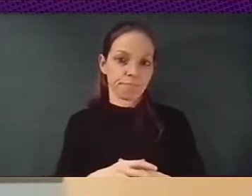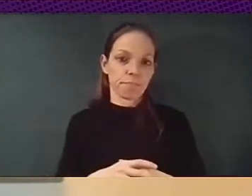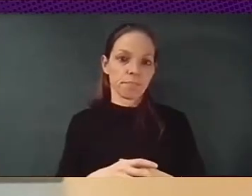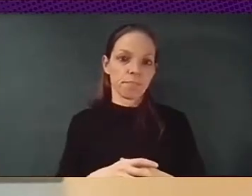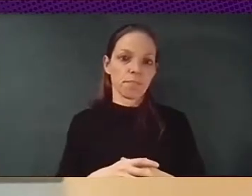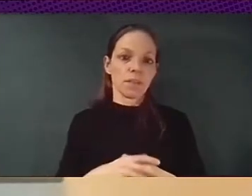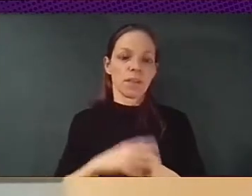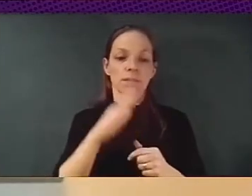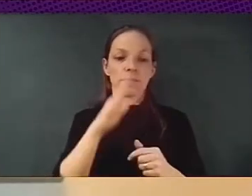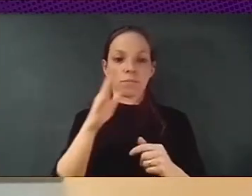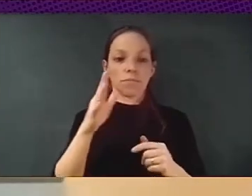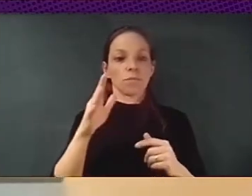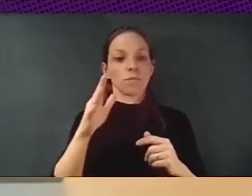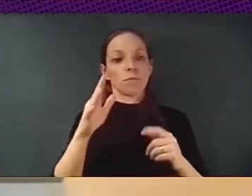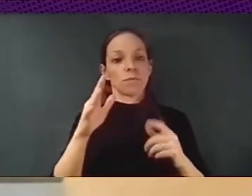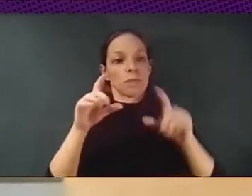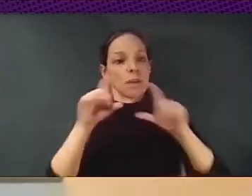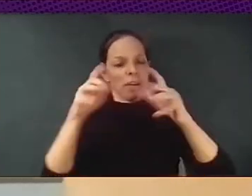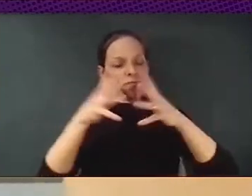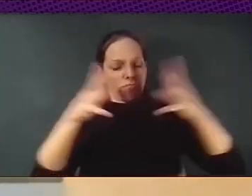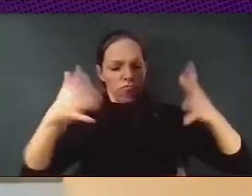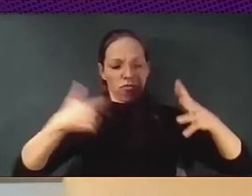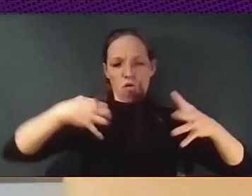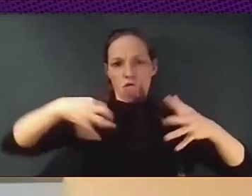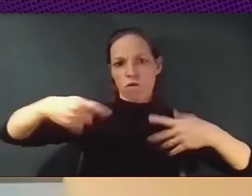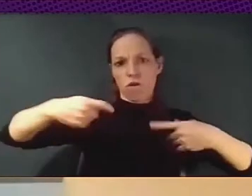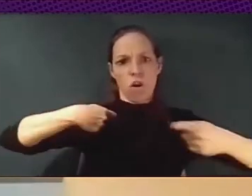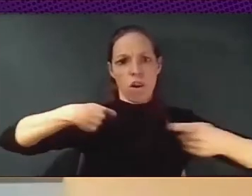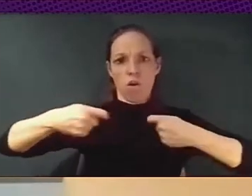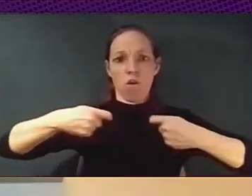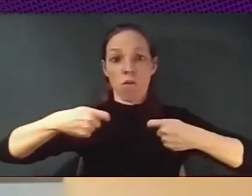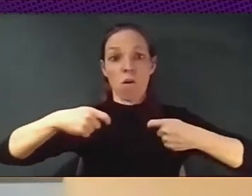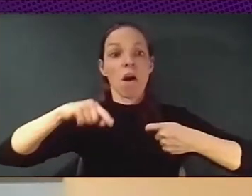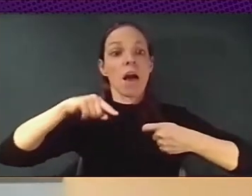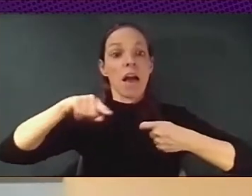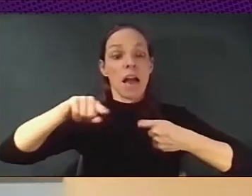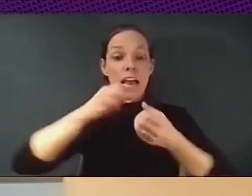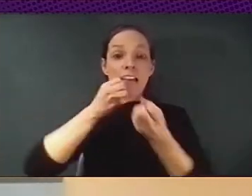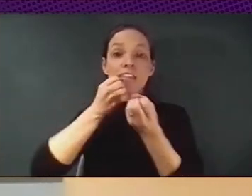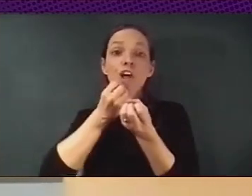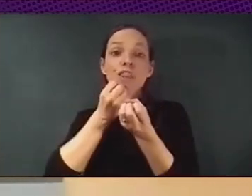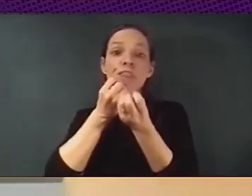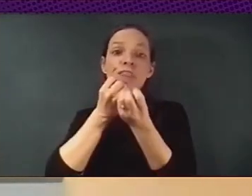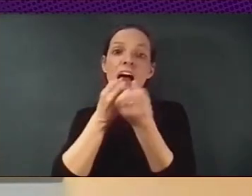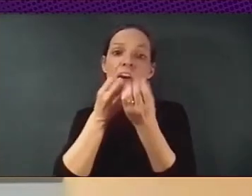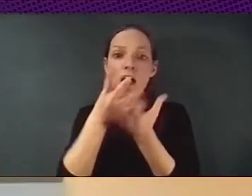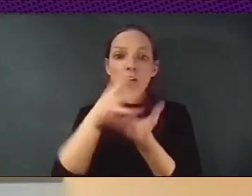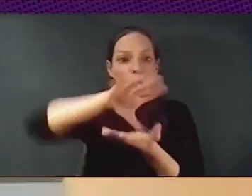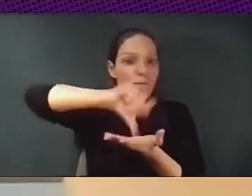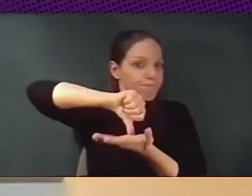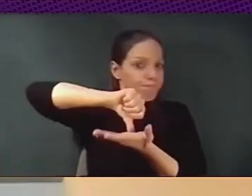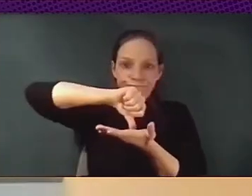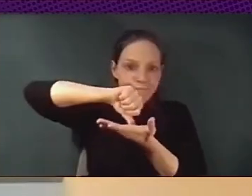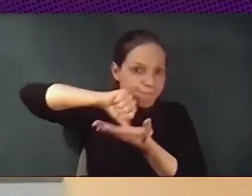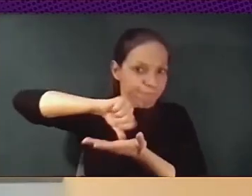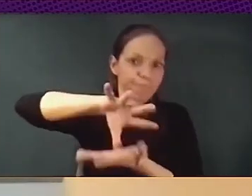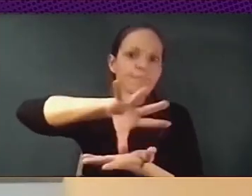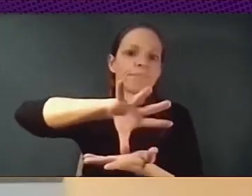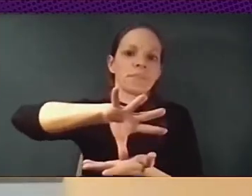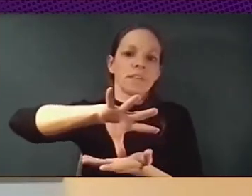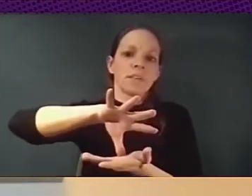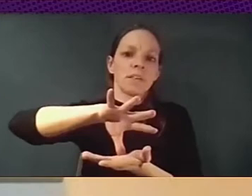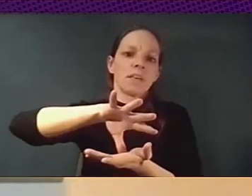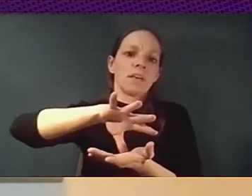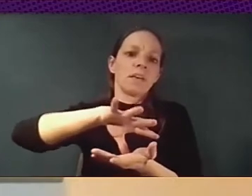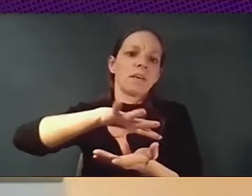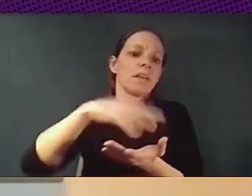decentralizing this data. But in particular, I'm proposing a new governance model, a new property regime for data that